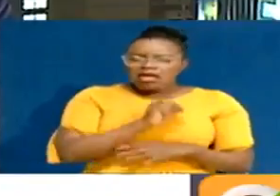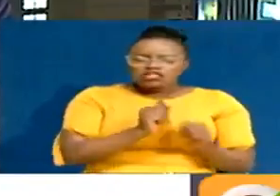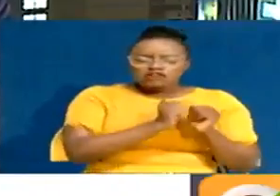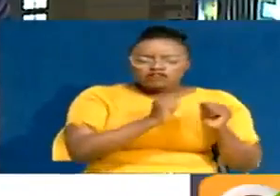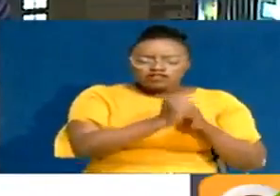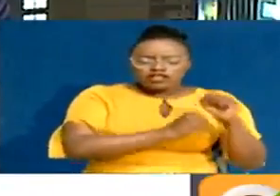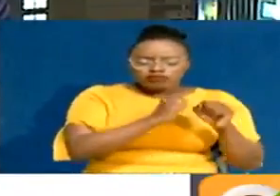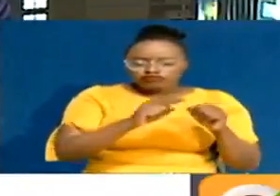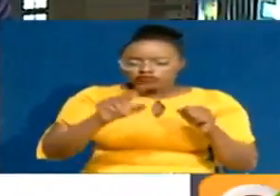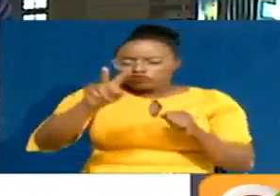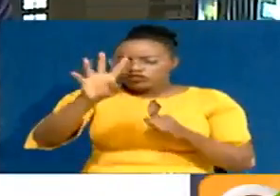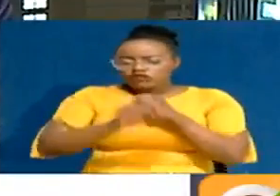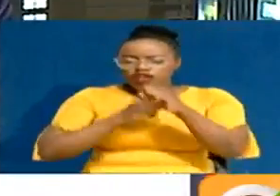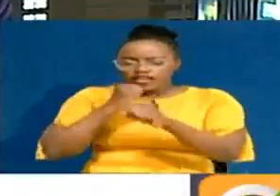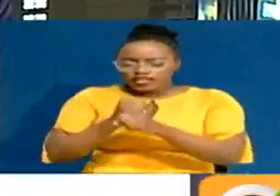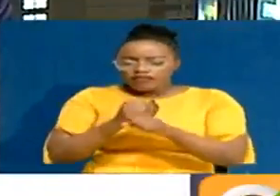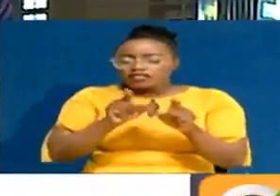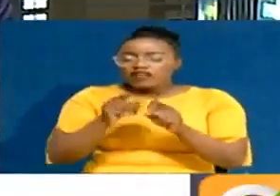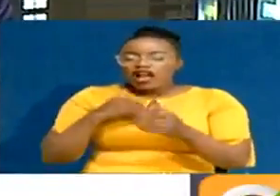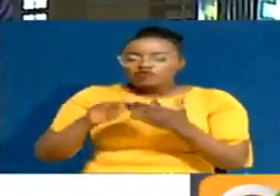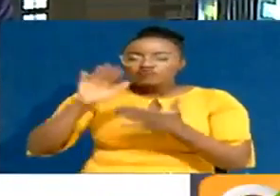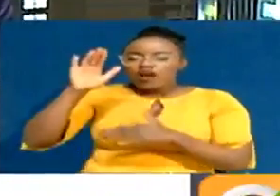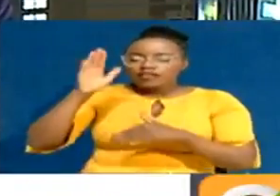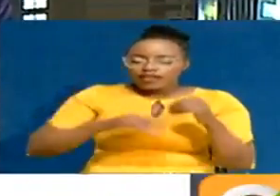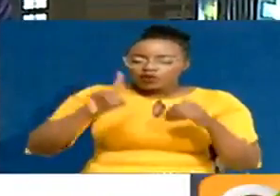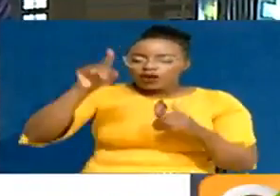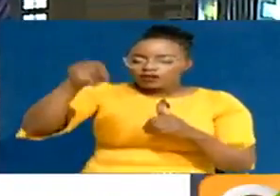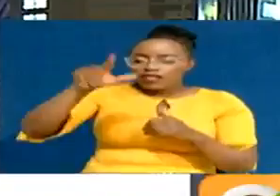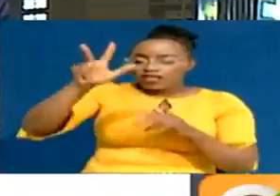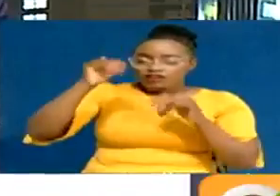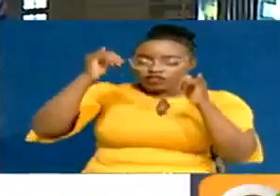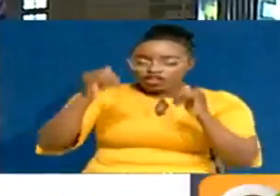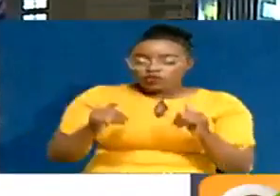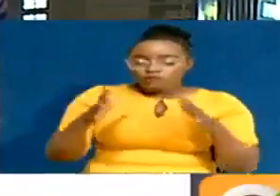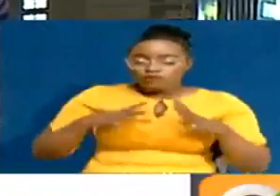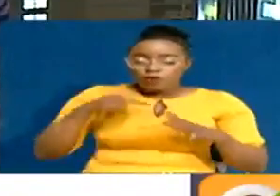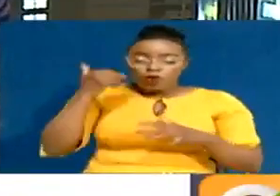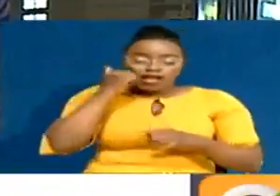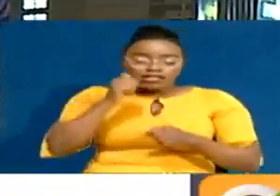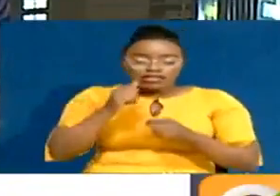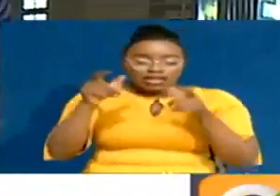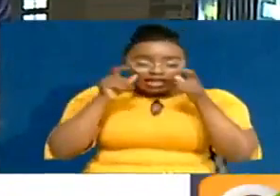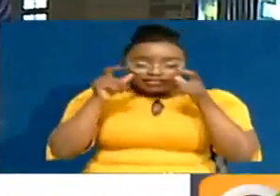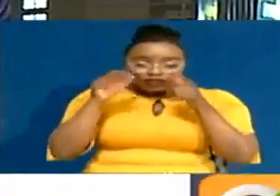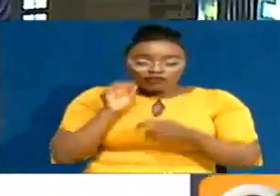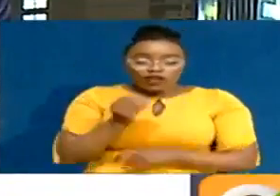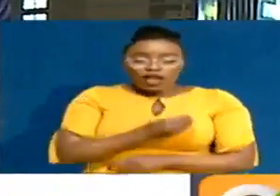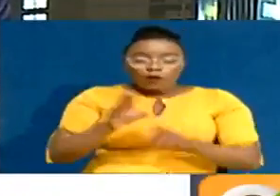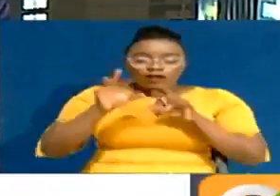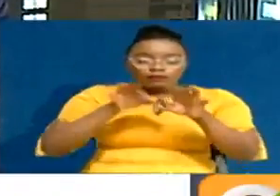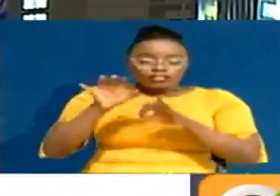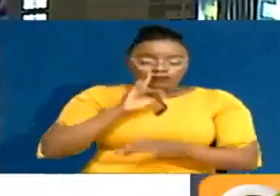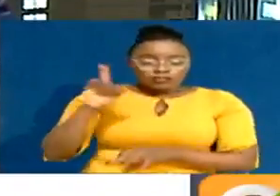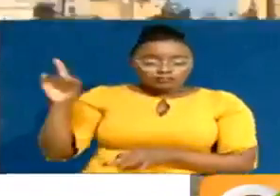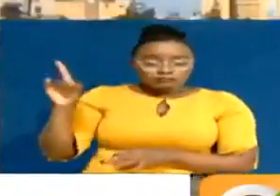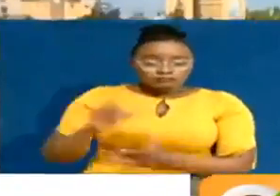between 15 to 24 years account for more than a third of new infections. Let's get more details now from Elfers Lagat.